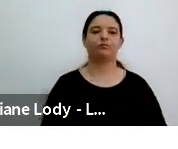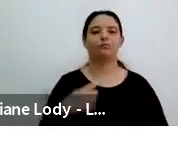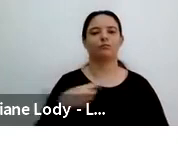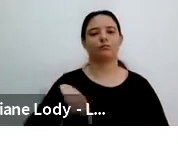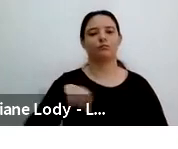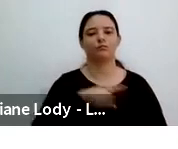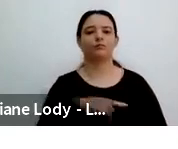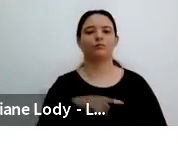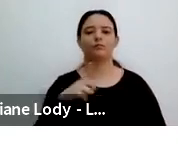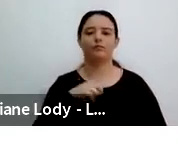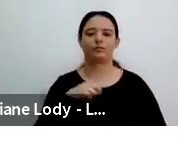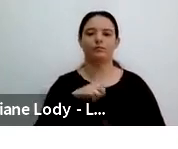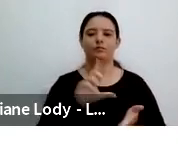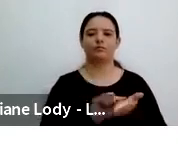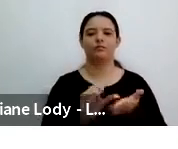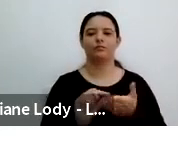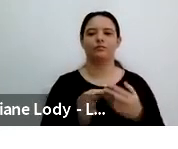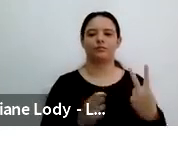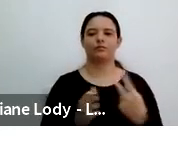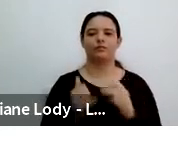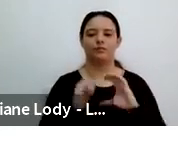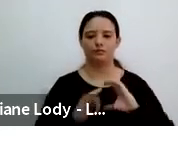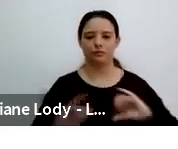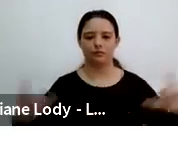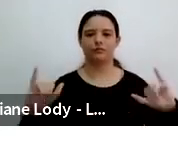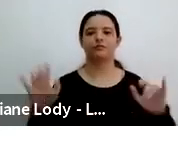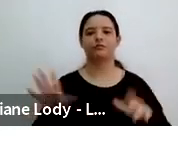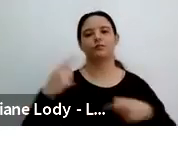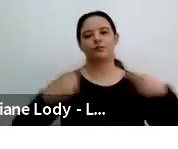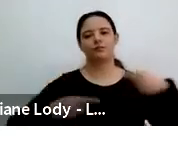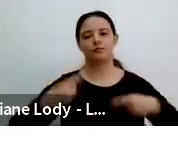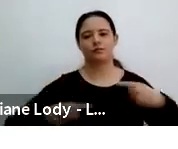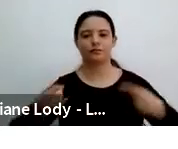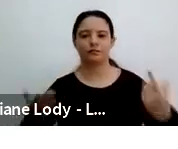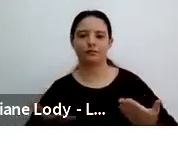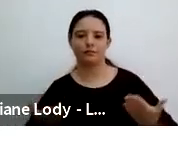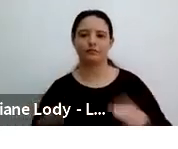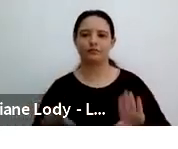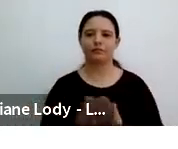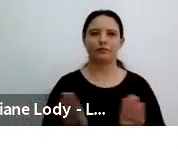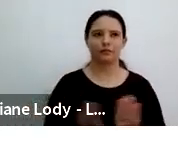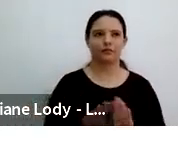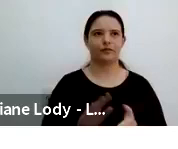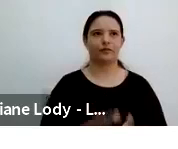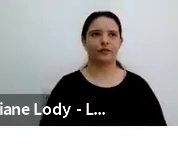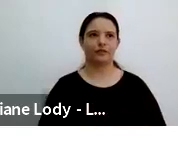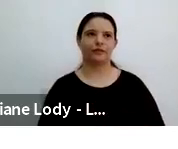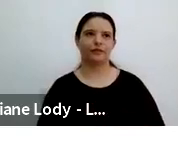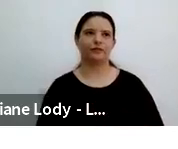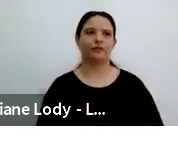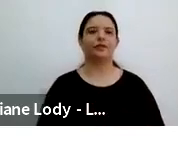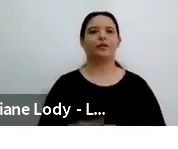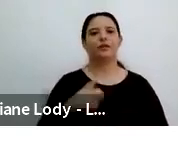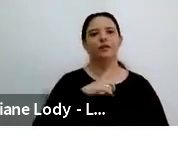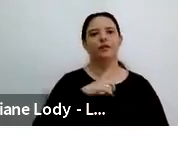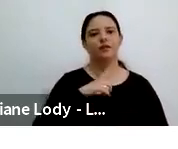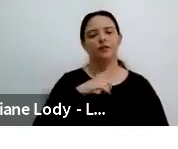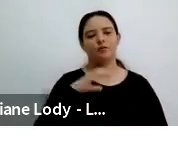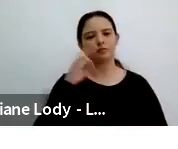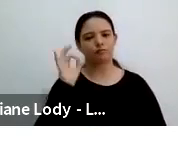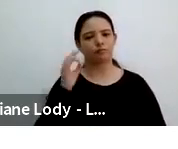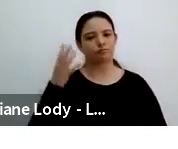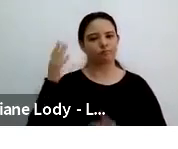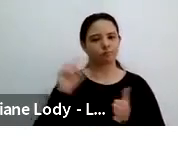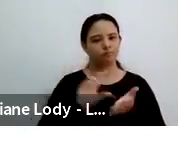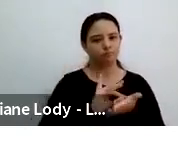focus the discussion today. This is the citation for the two articles. We also chose them because they're both available